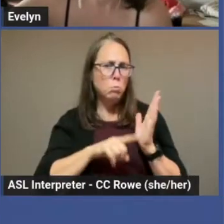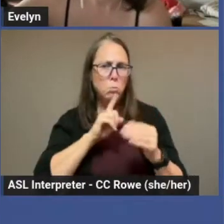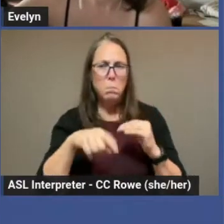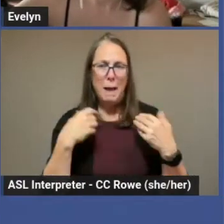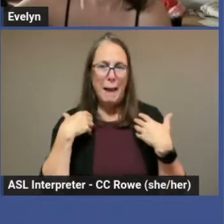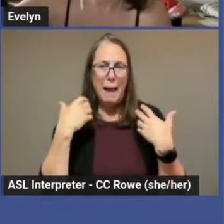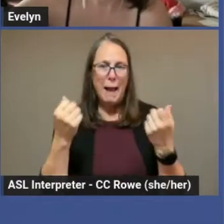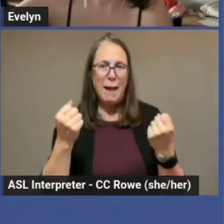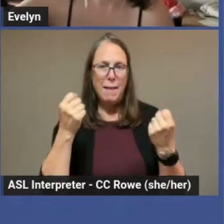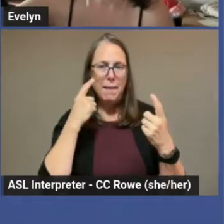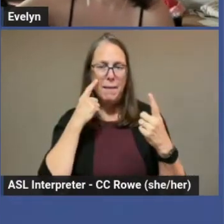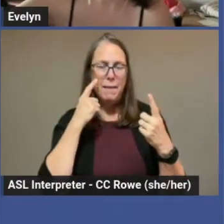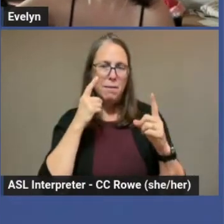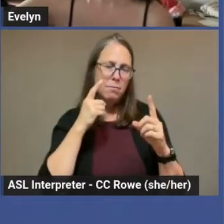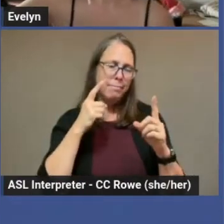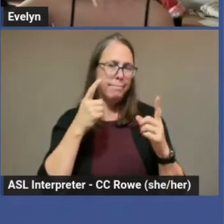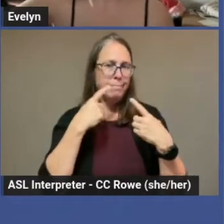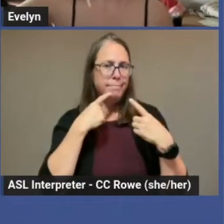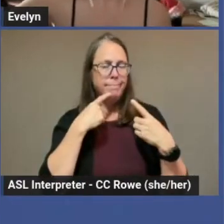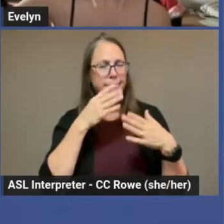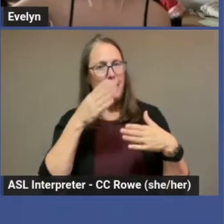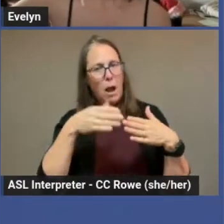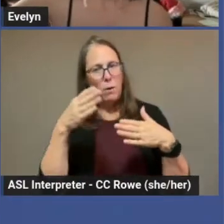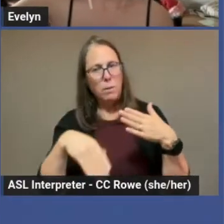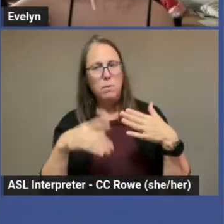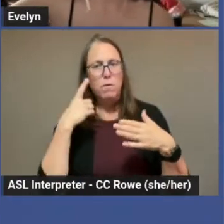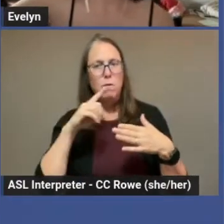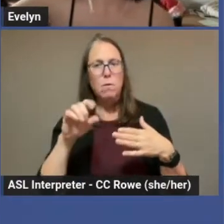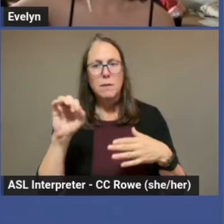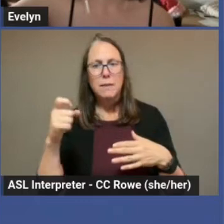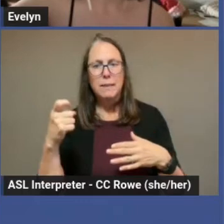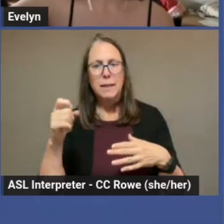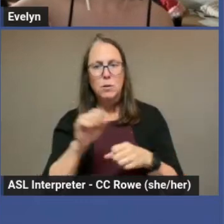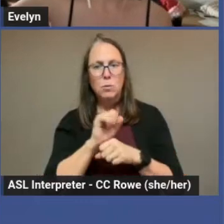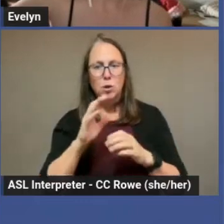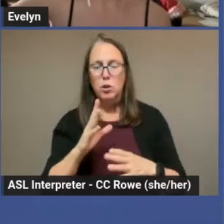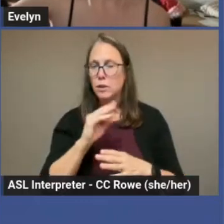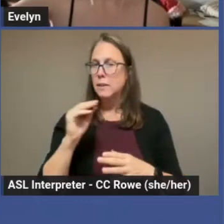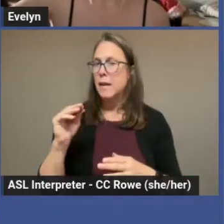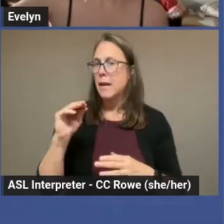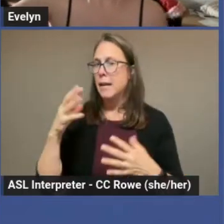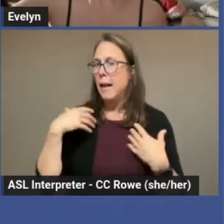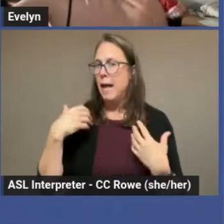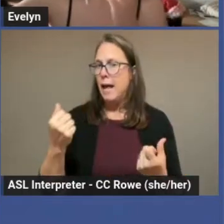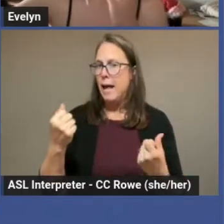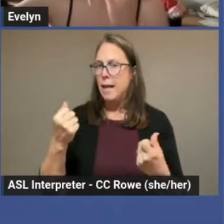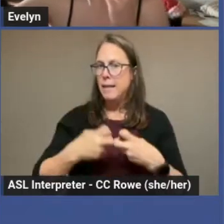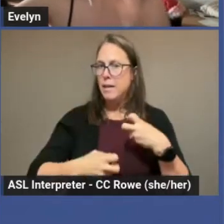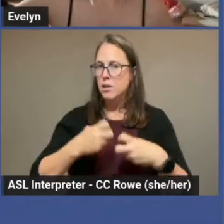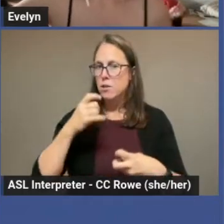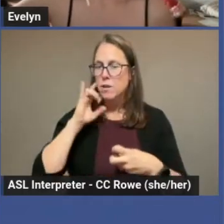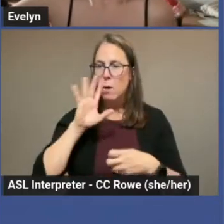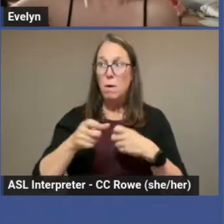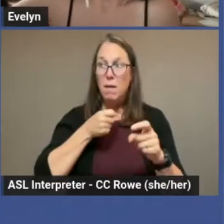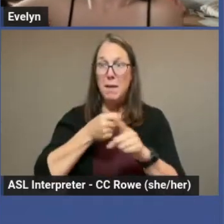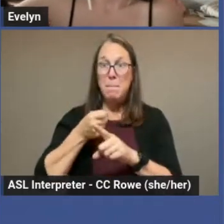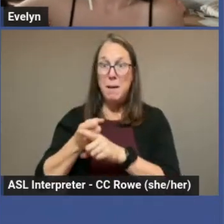for sex workers and the health issues impacting our population.